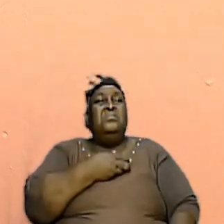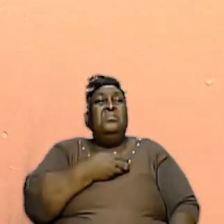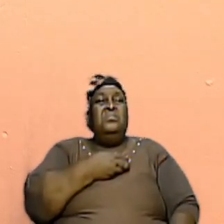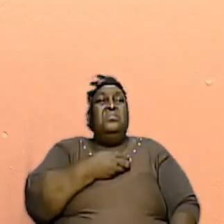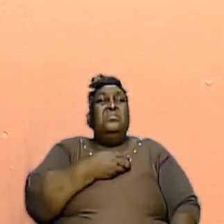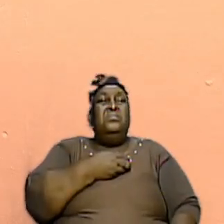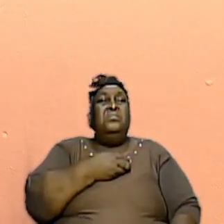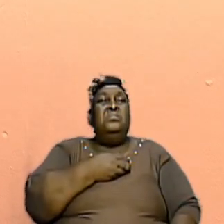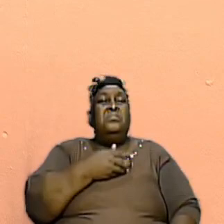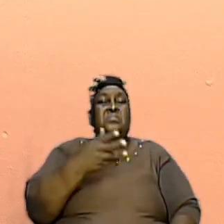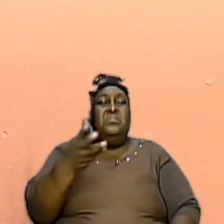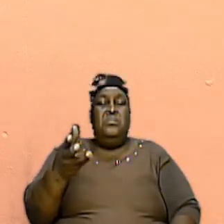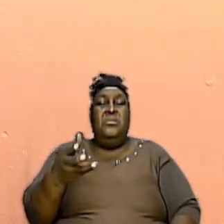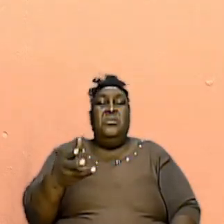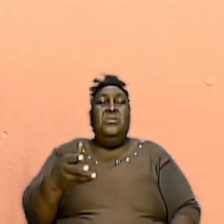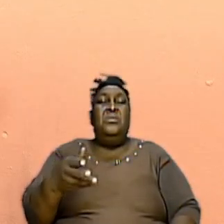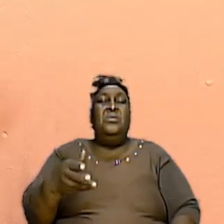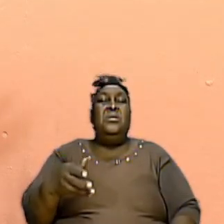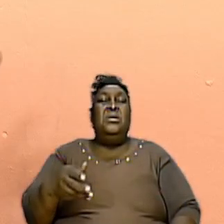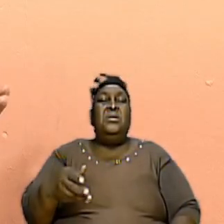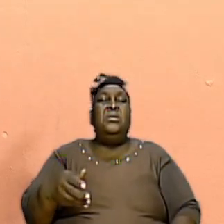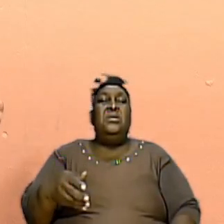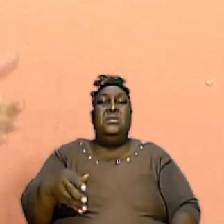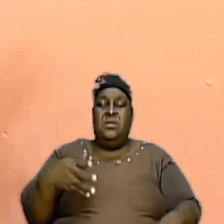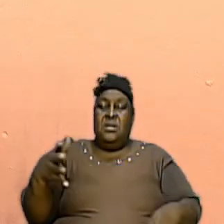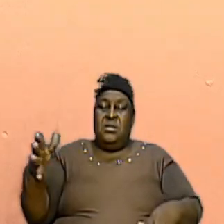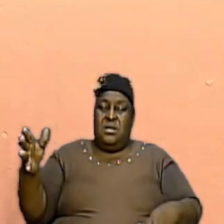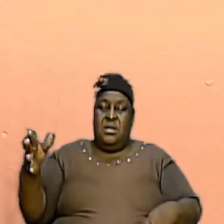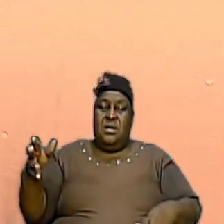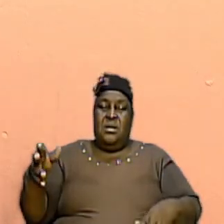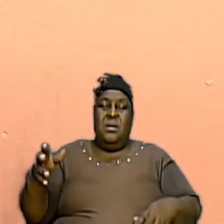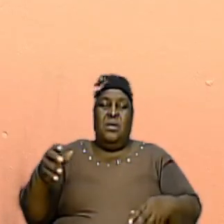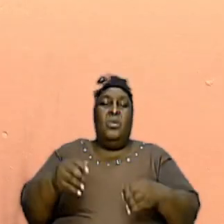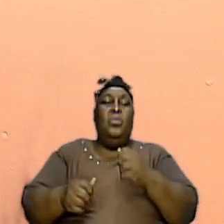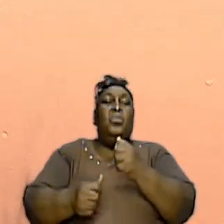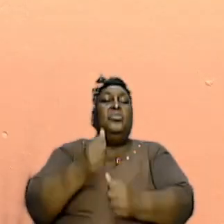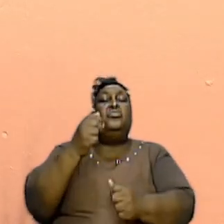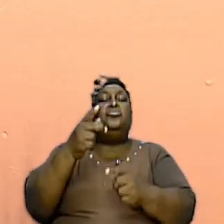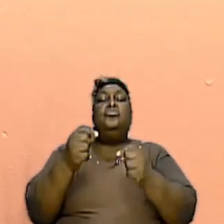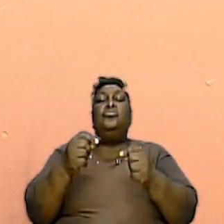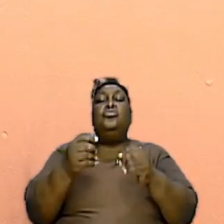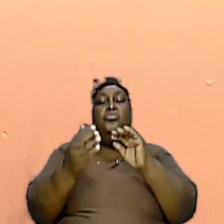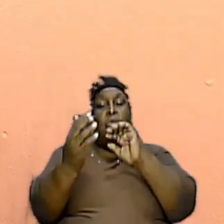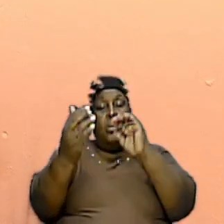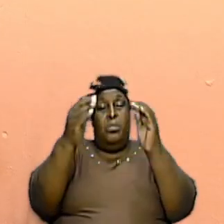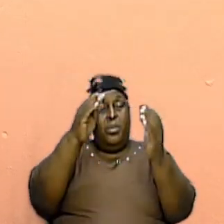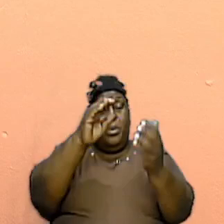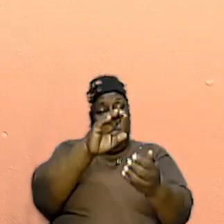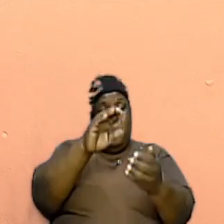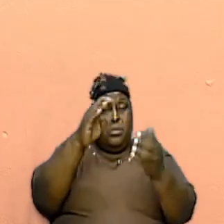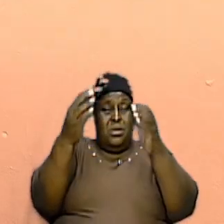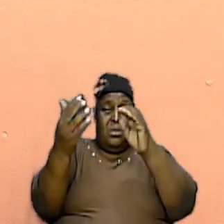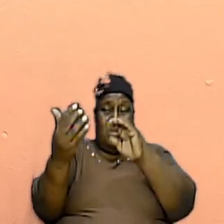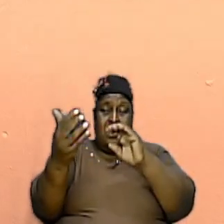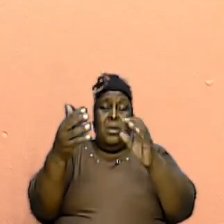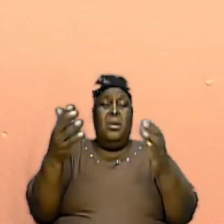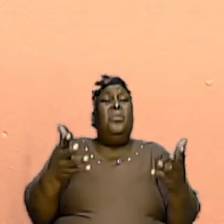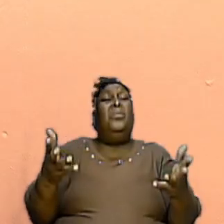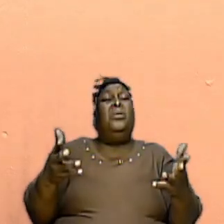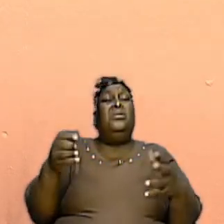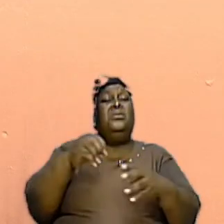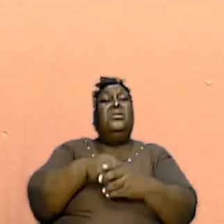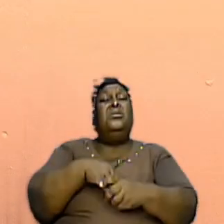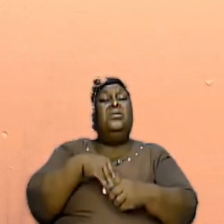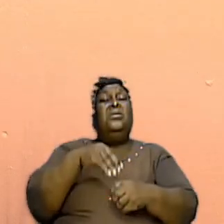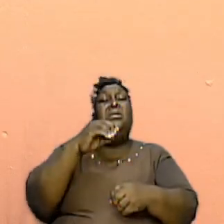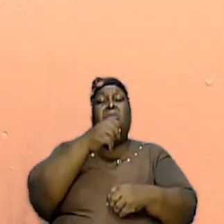basis on which to do comparisons. And, in fact, what was in the wilderness just like what is in the New